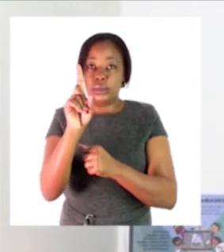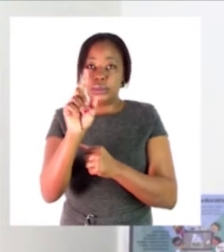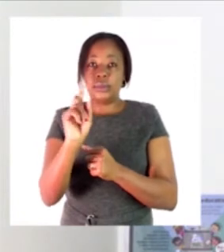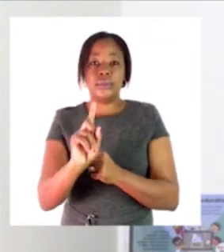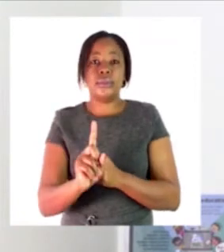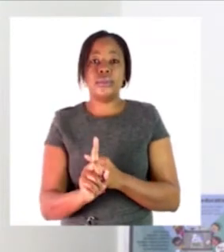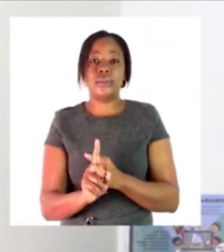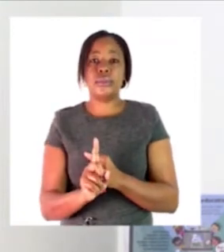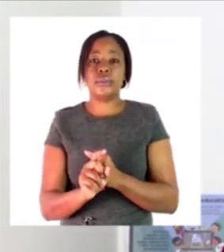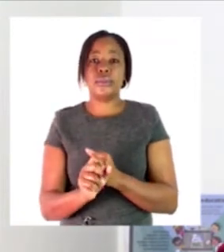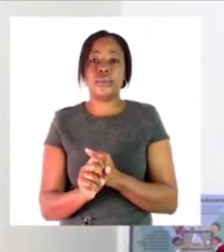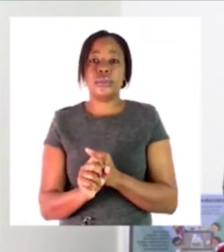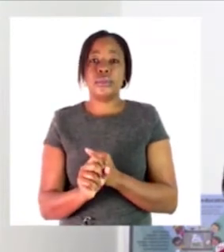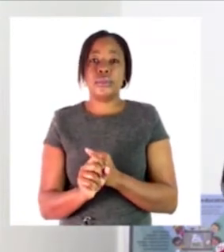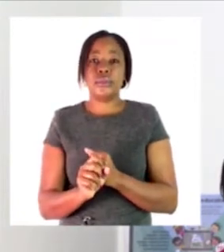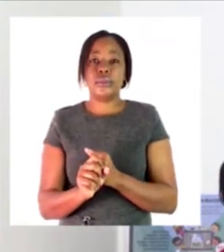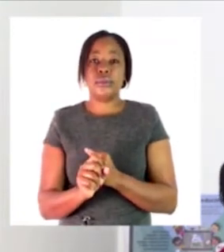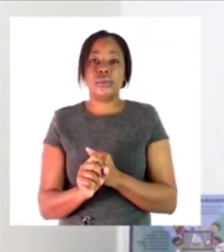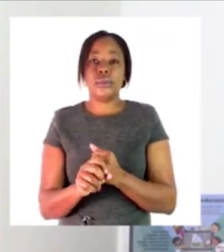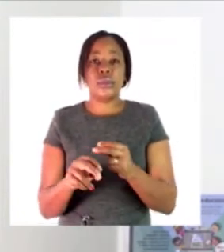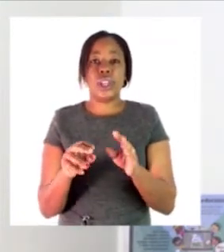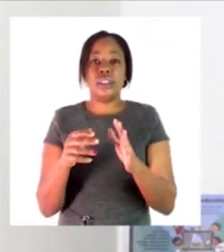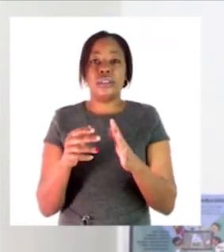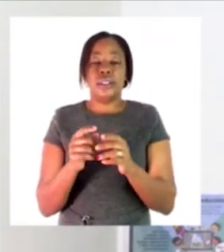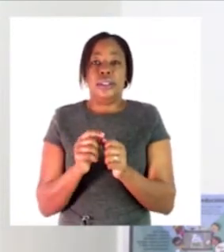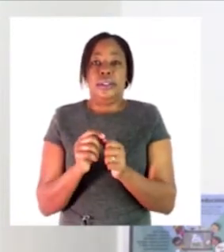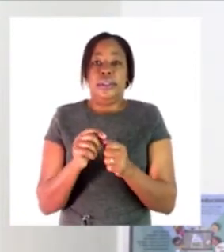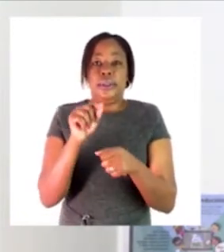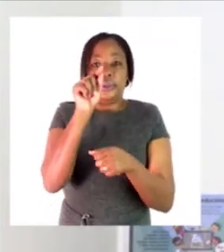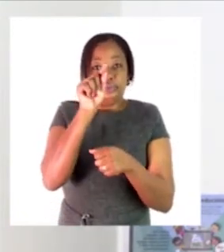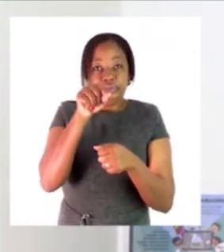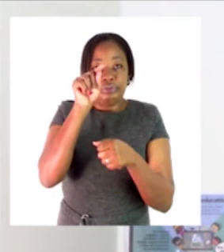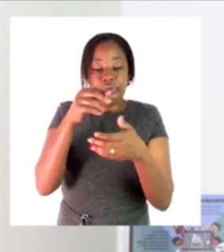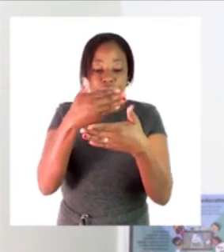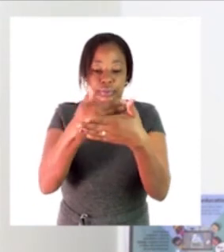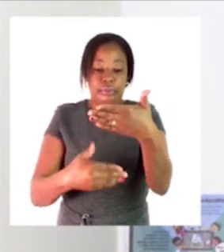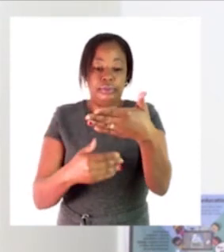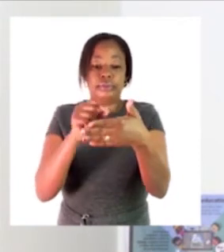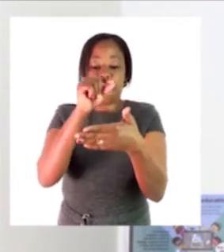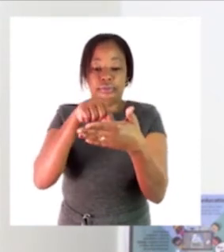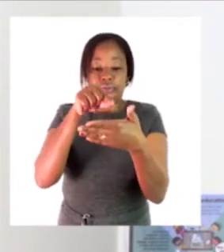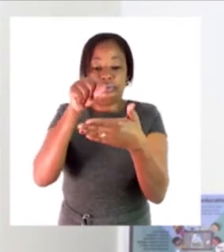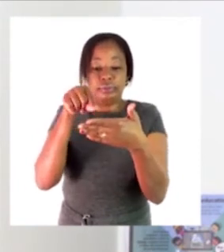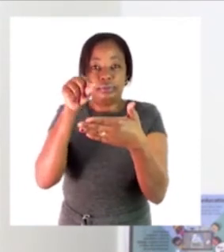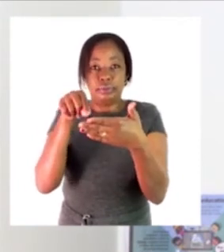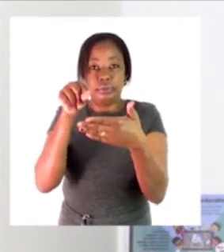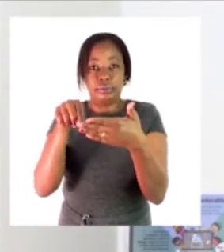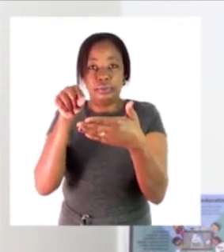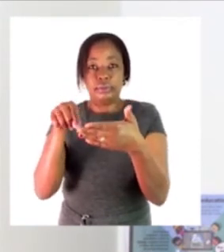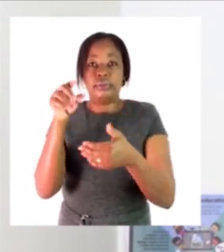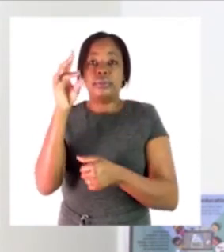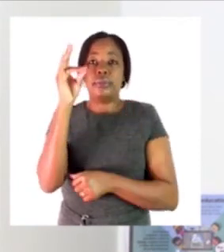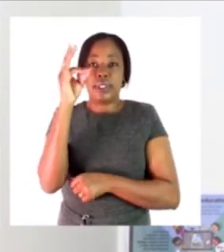my fingers i can use my fingers or whatever i can use i can count still the same one two three four